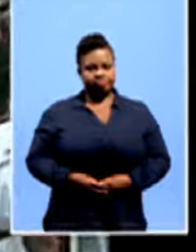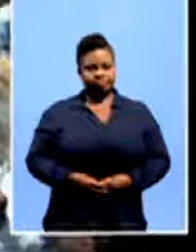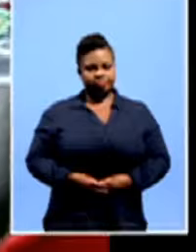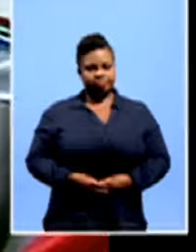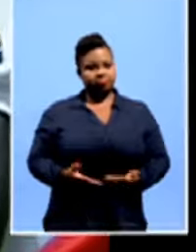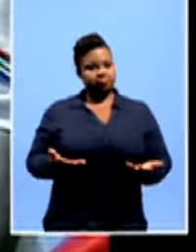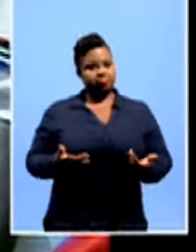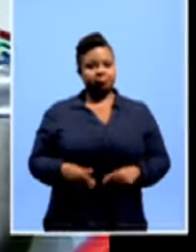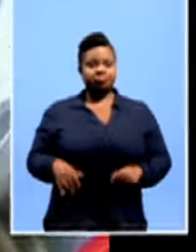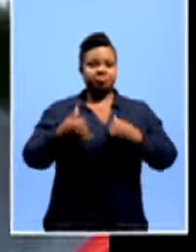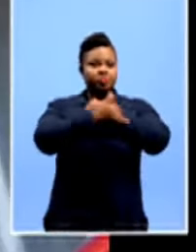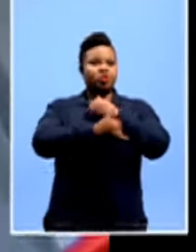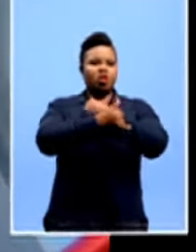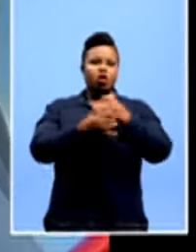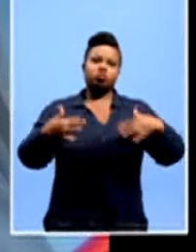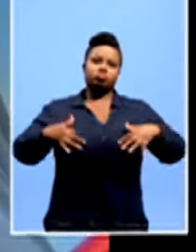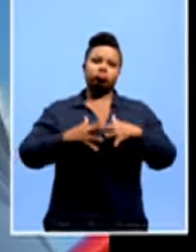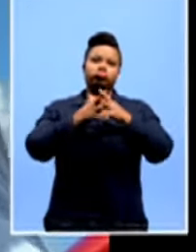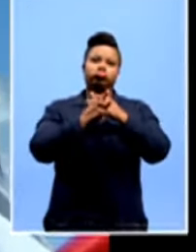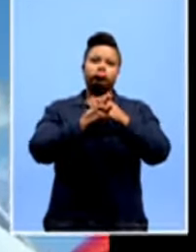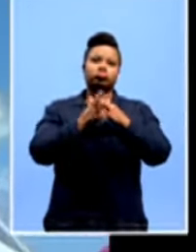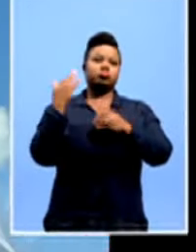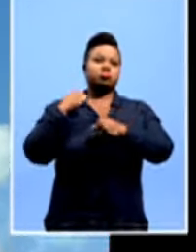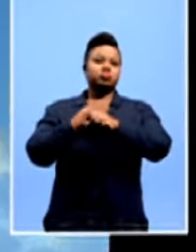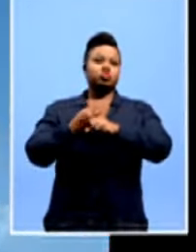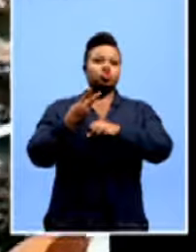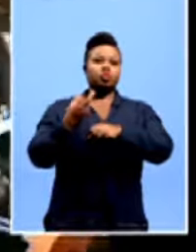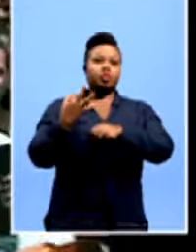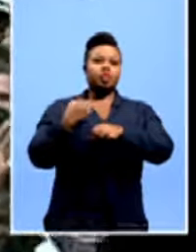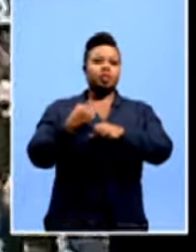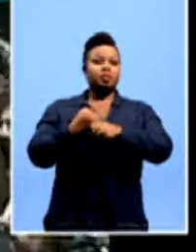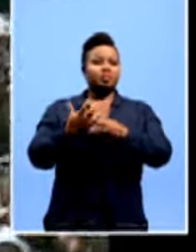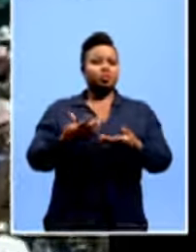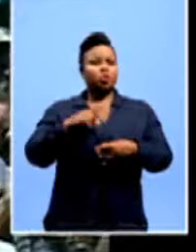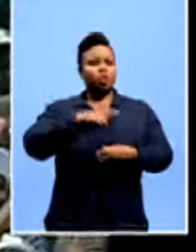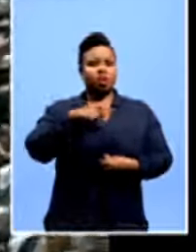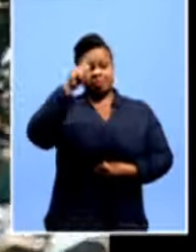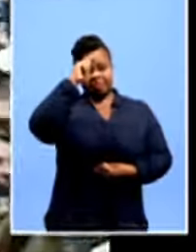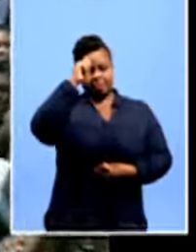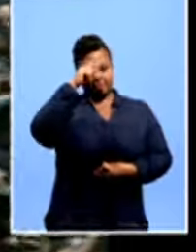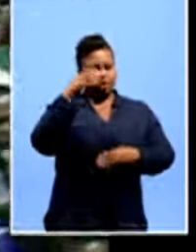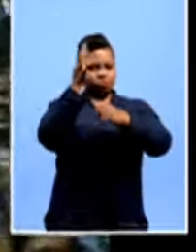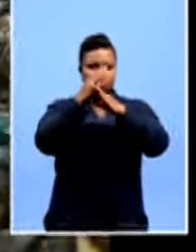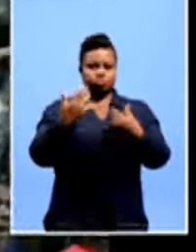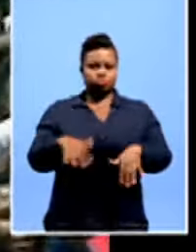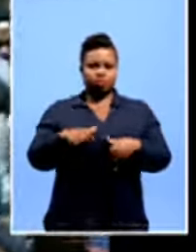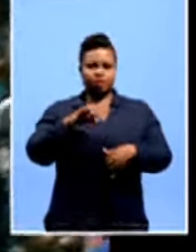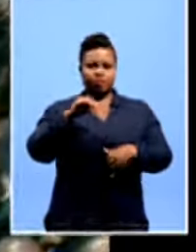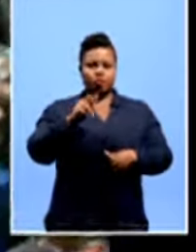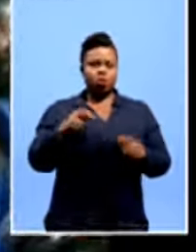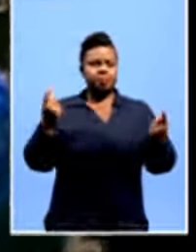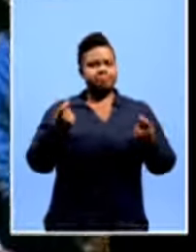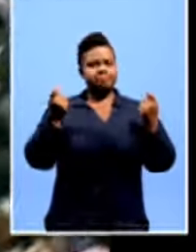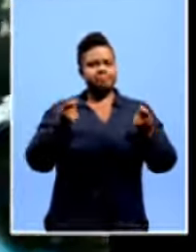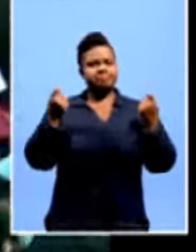The nation was united 23 years ago when Bafana Bafana lifted the Afcon Trophy. The historic moment